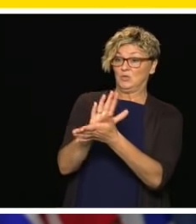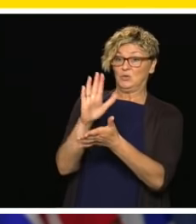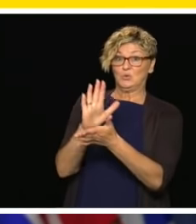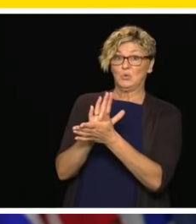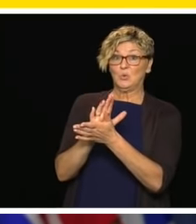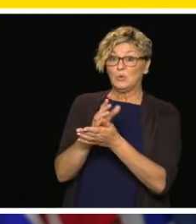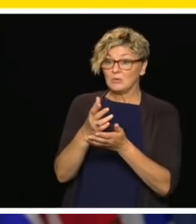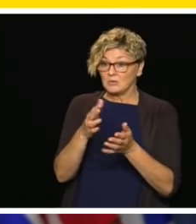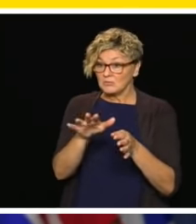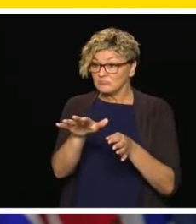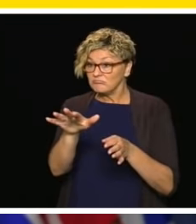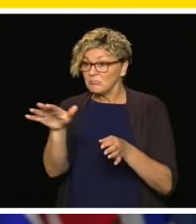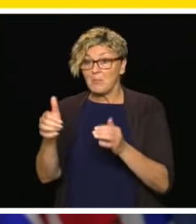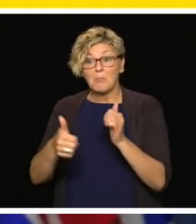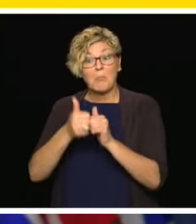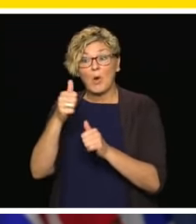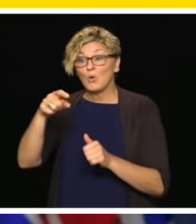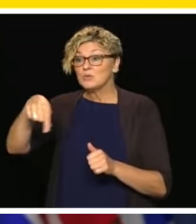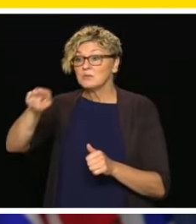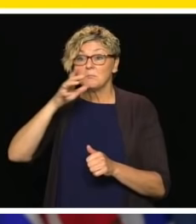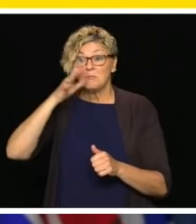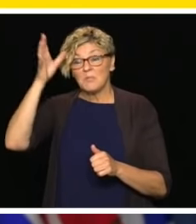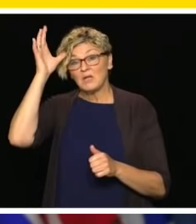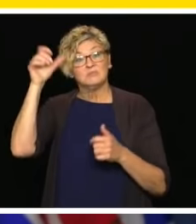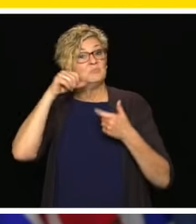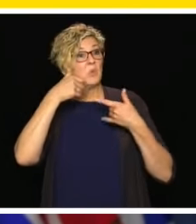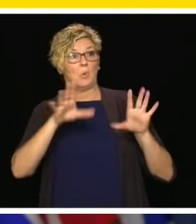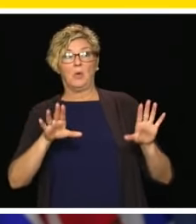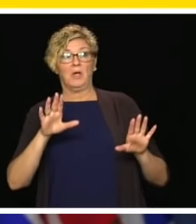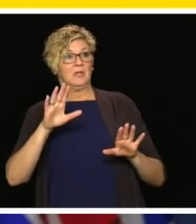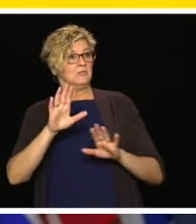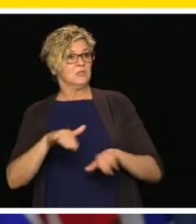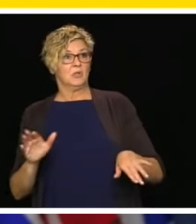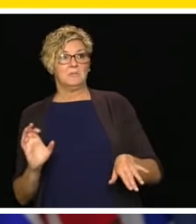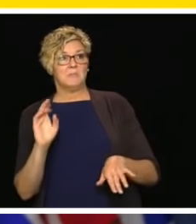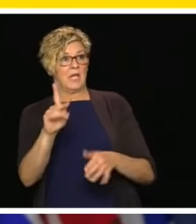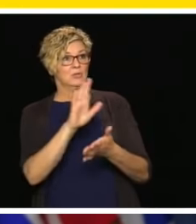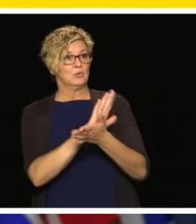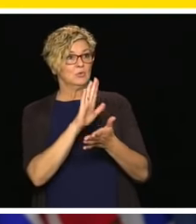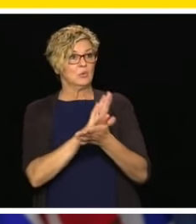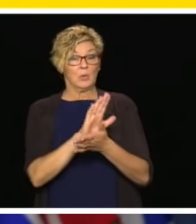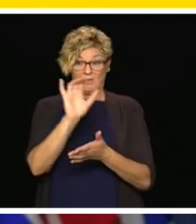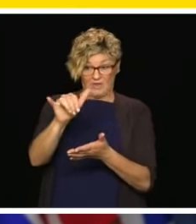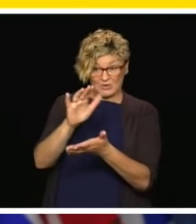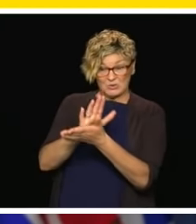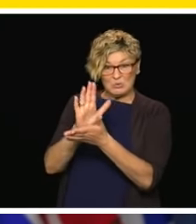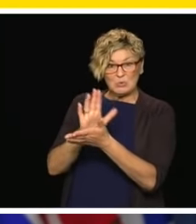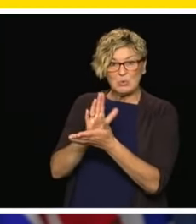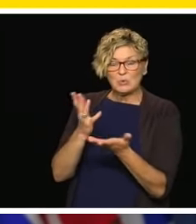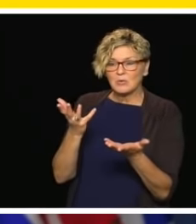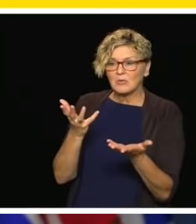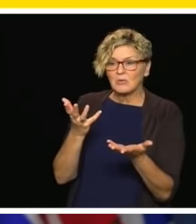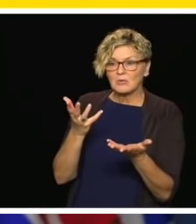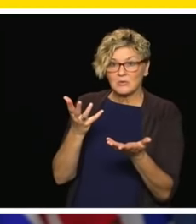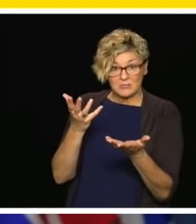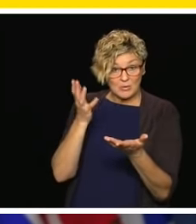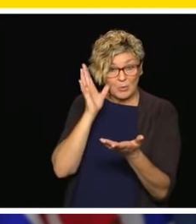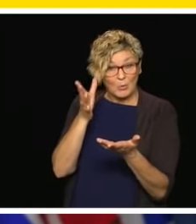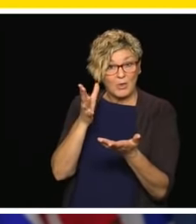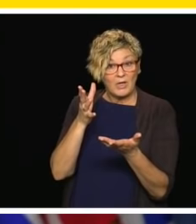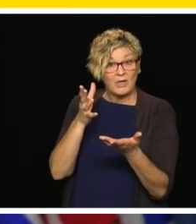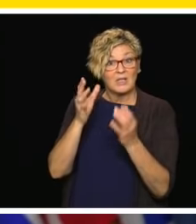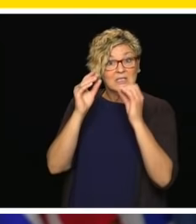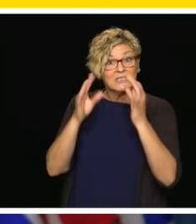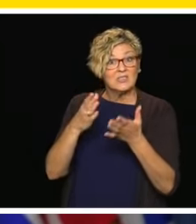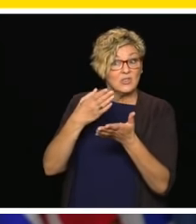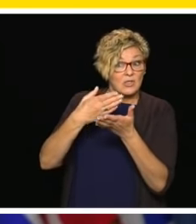layoffs or how that would impact the school system? Yeah. In terms of the extension to July, what we're actually working